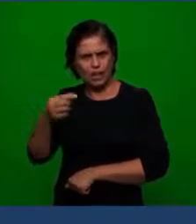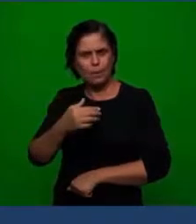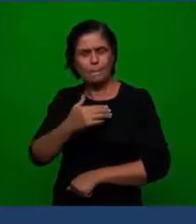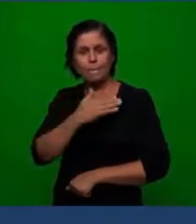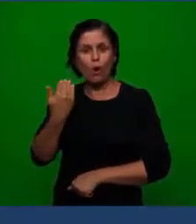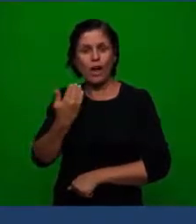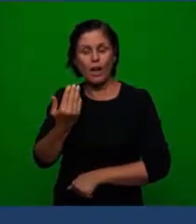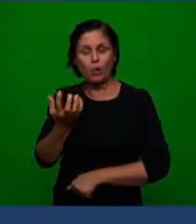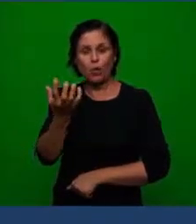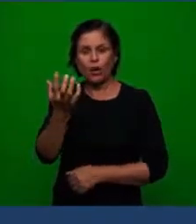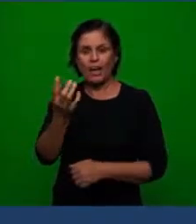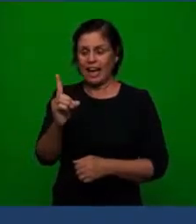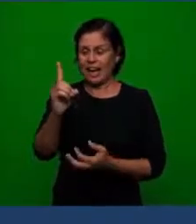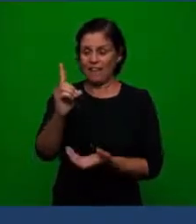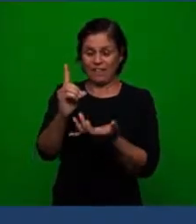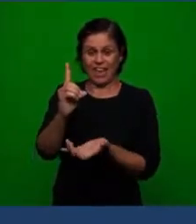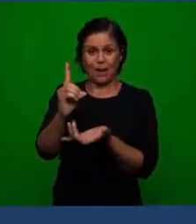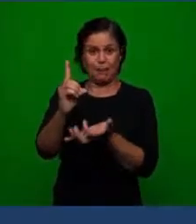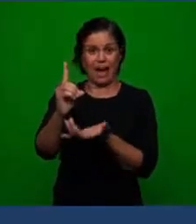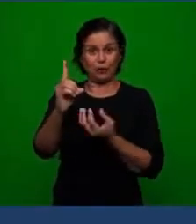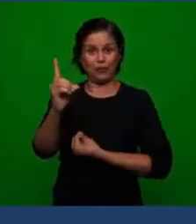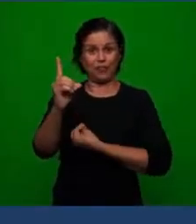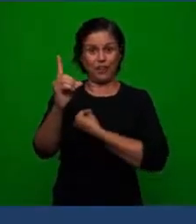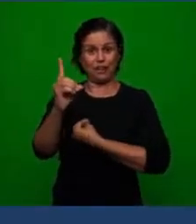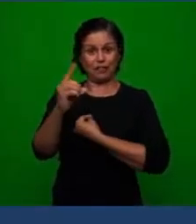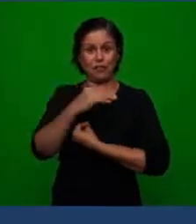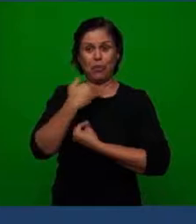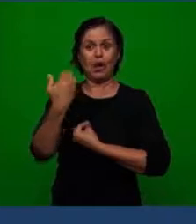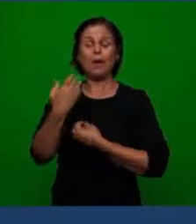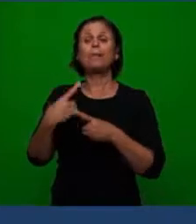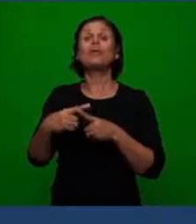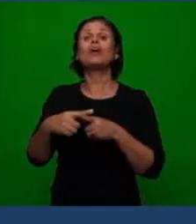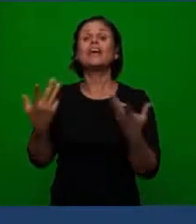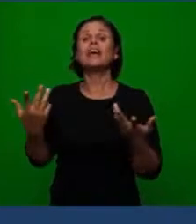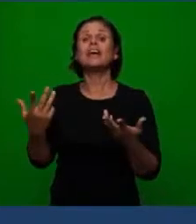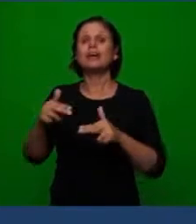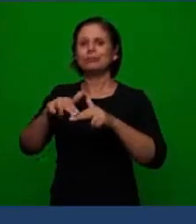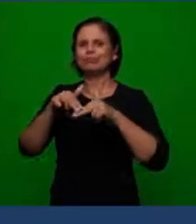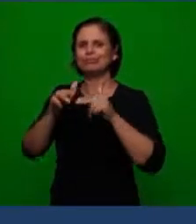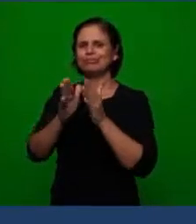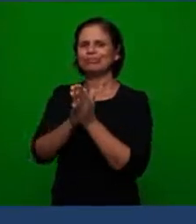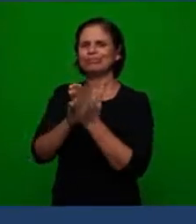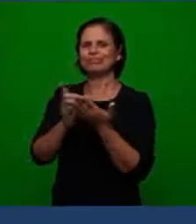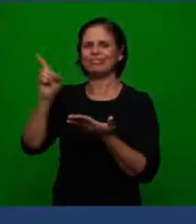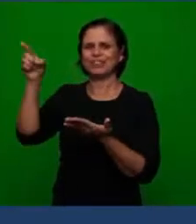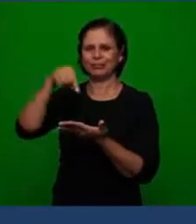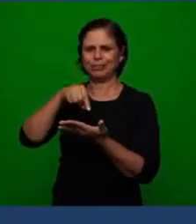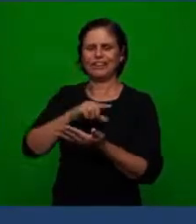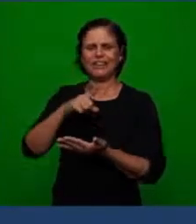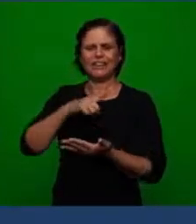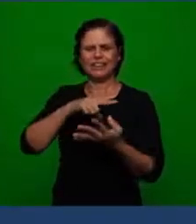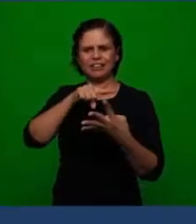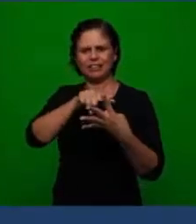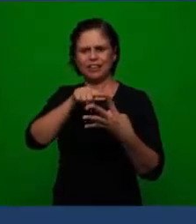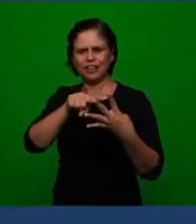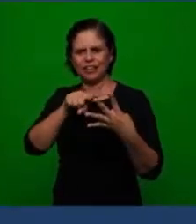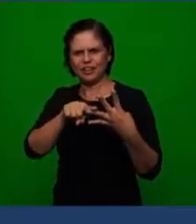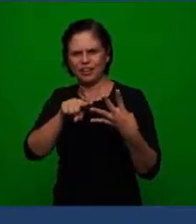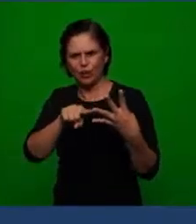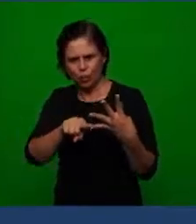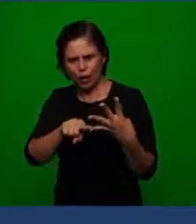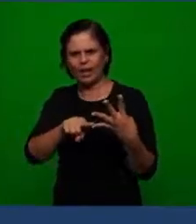136 and 9 between 136 and 9 and 14 and 17 he lived during this period and he was